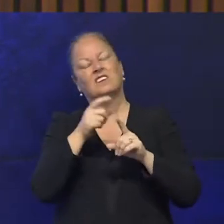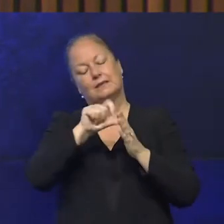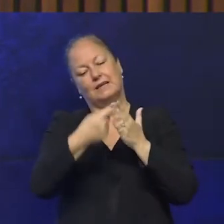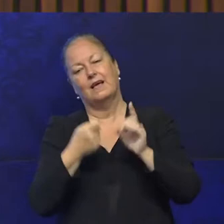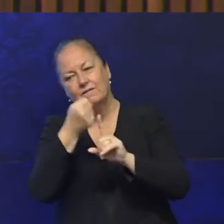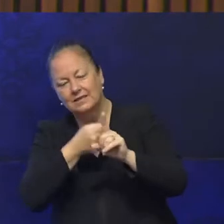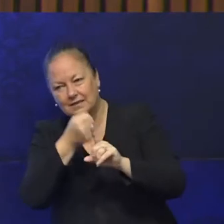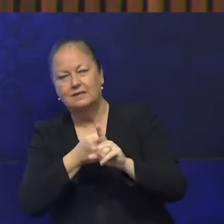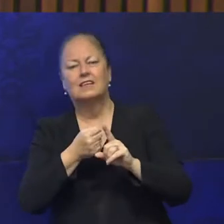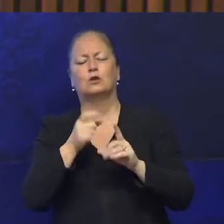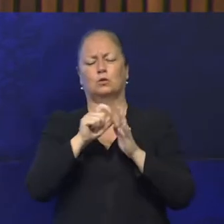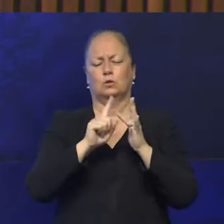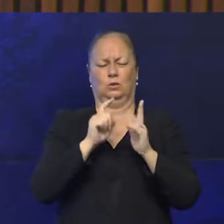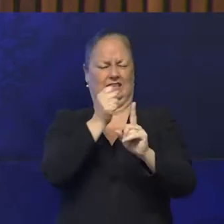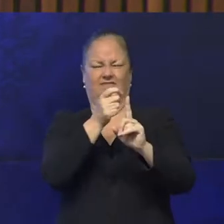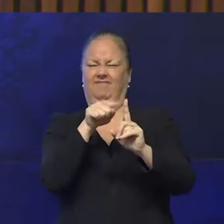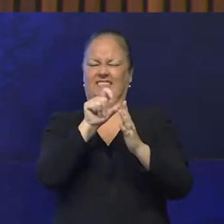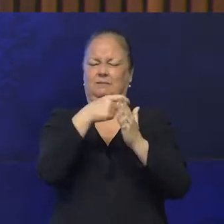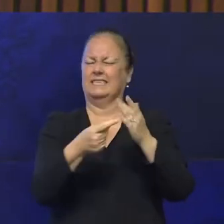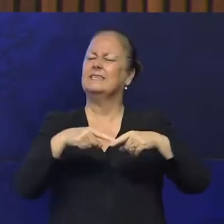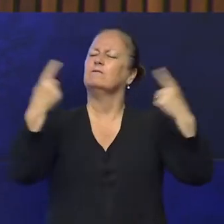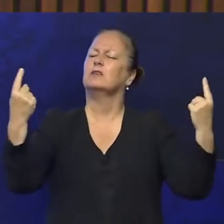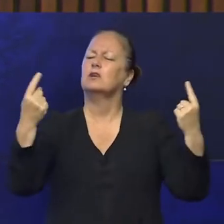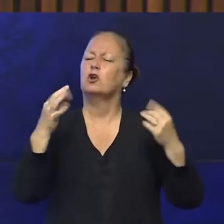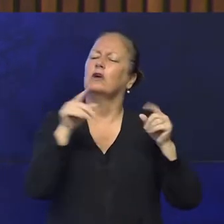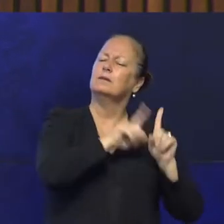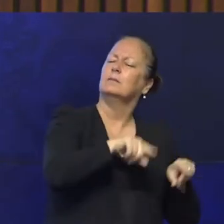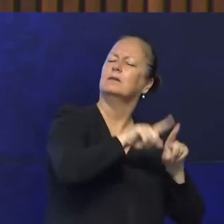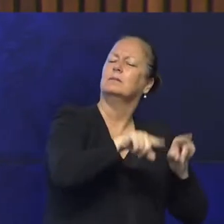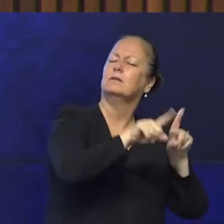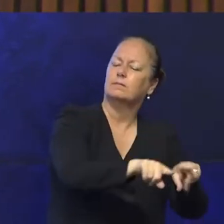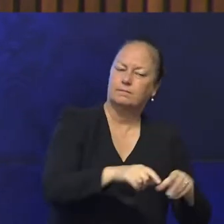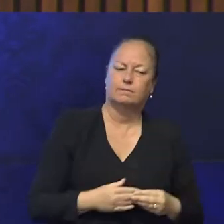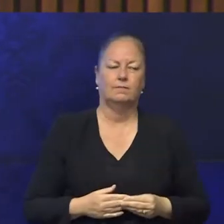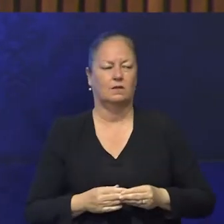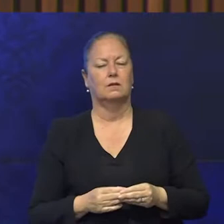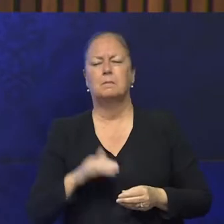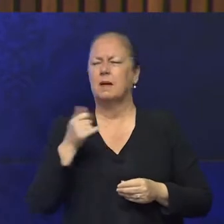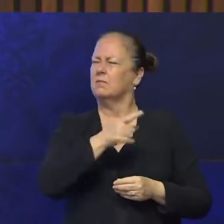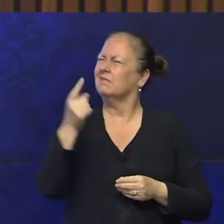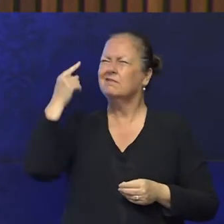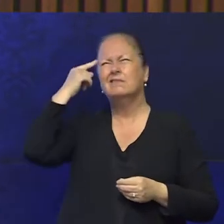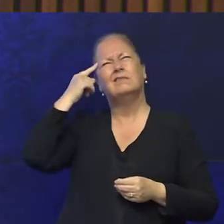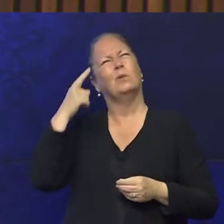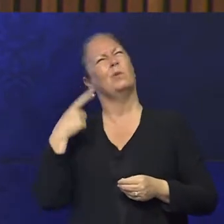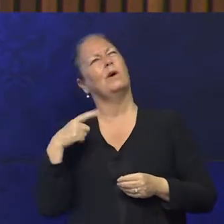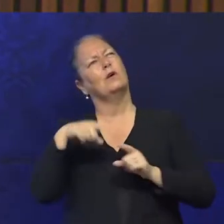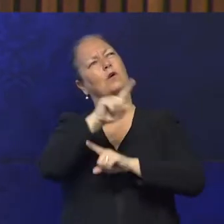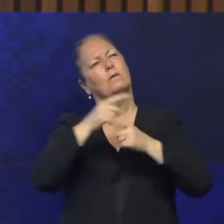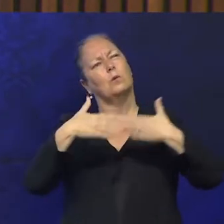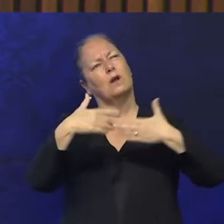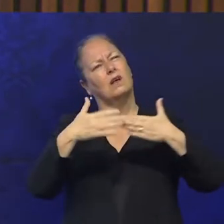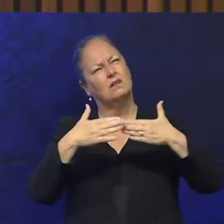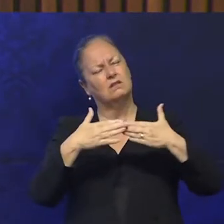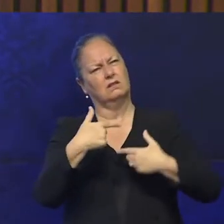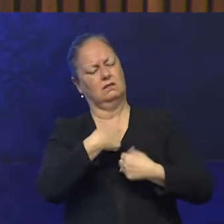disability differently. Now, you might be wondering, just why have the conference organisers invited me to